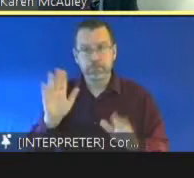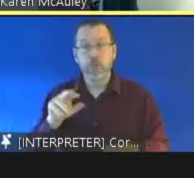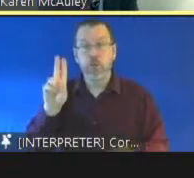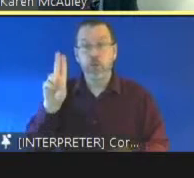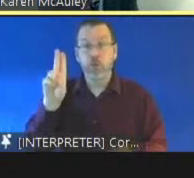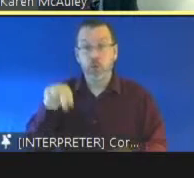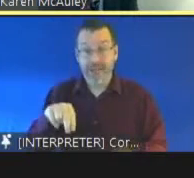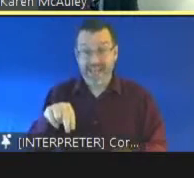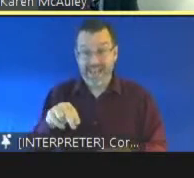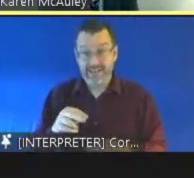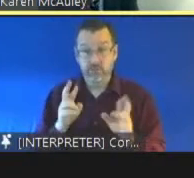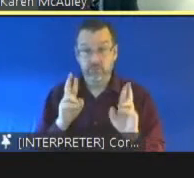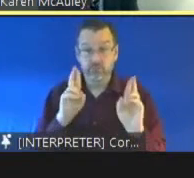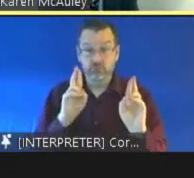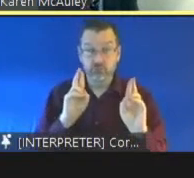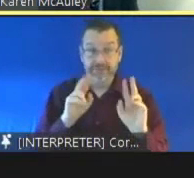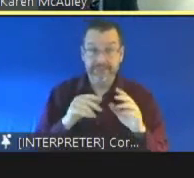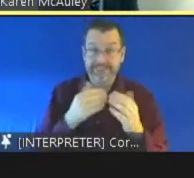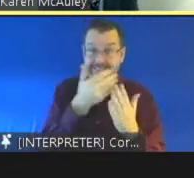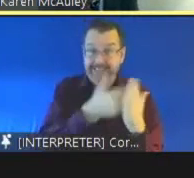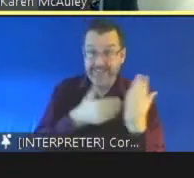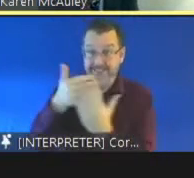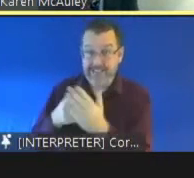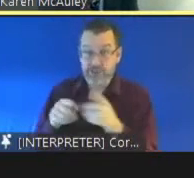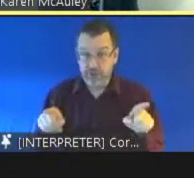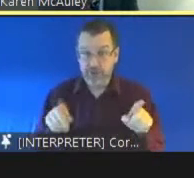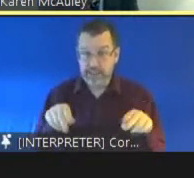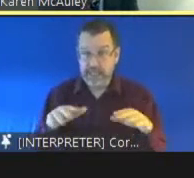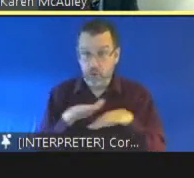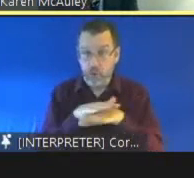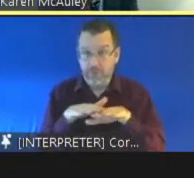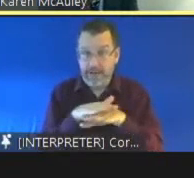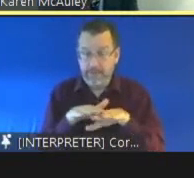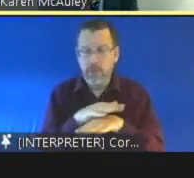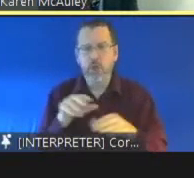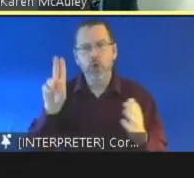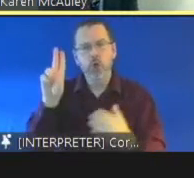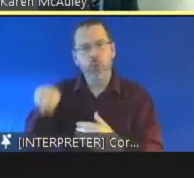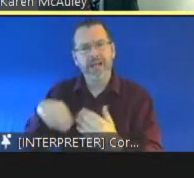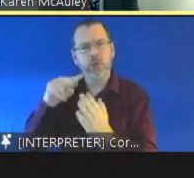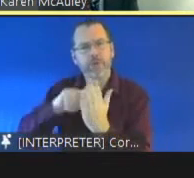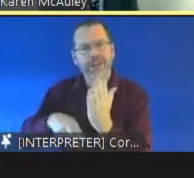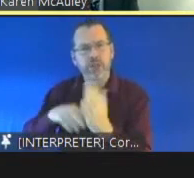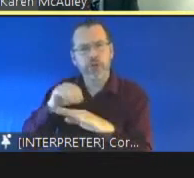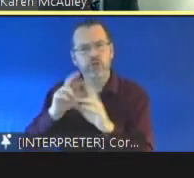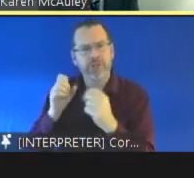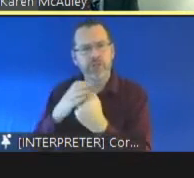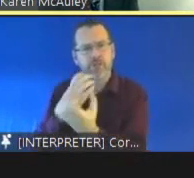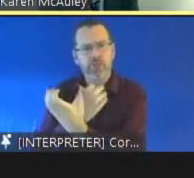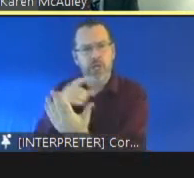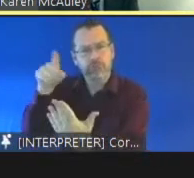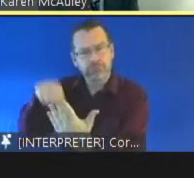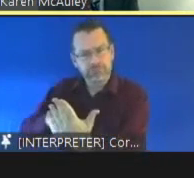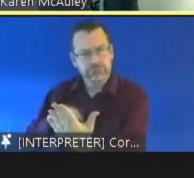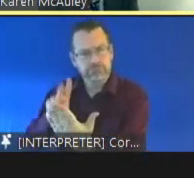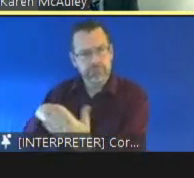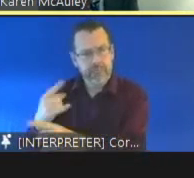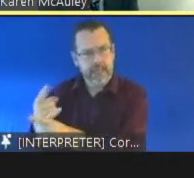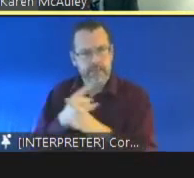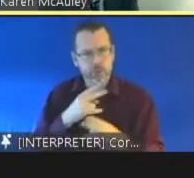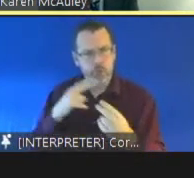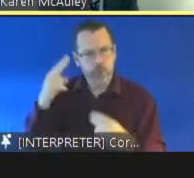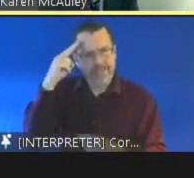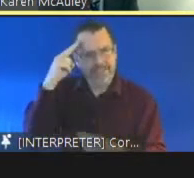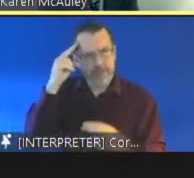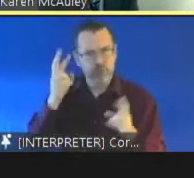are not mutually exclusive perhaps it's worth noting some key points from the UN Convention on the Rights of the Child which might usefully inform our thinking about the rights of